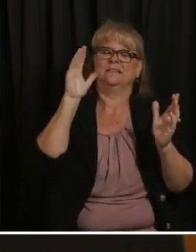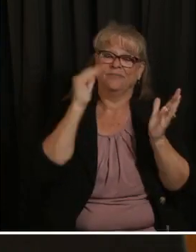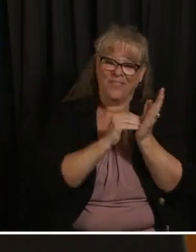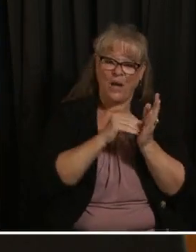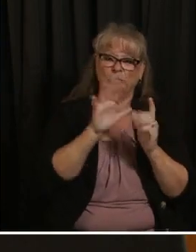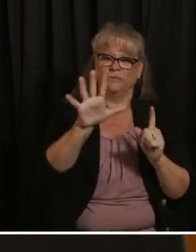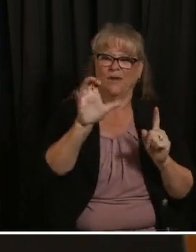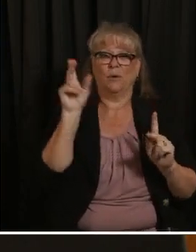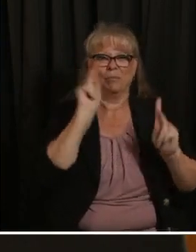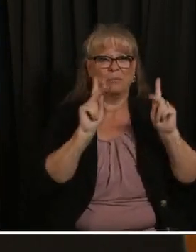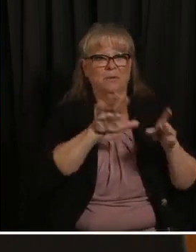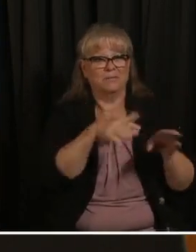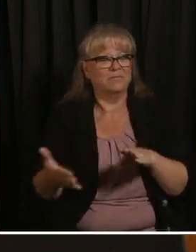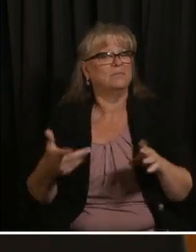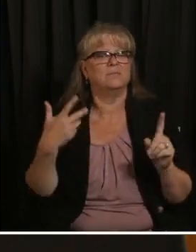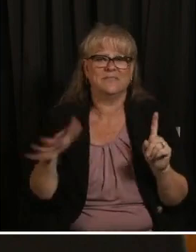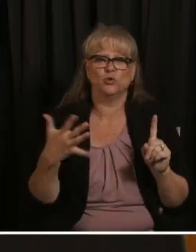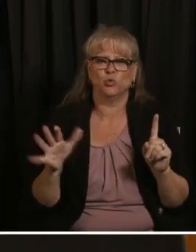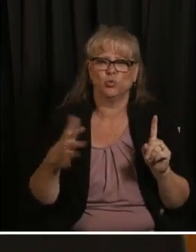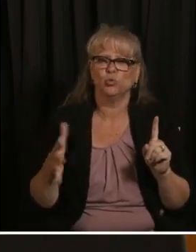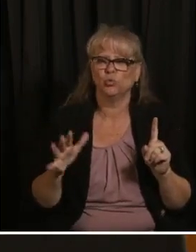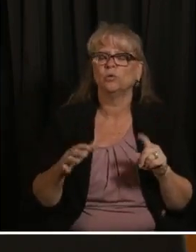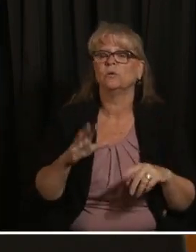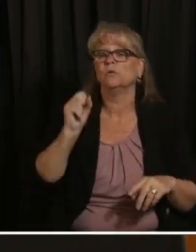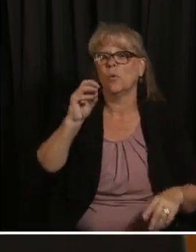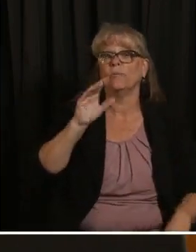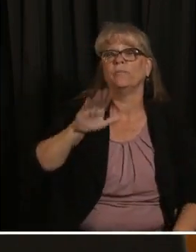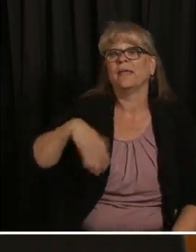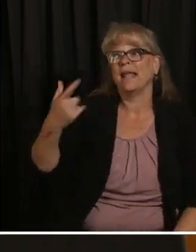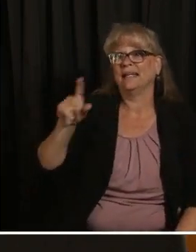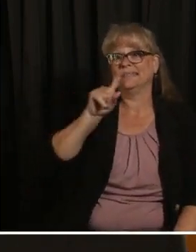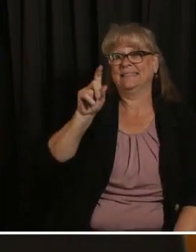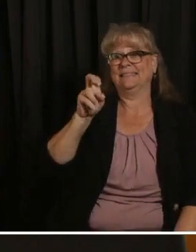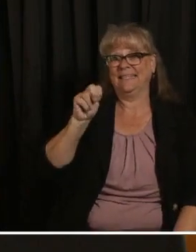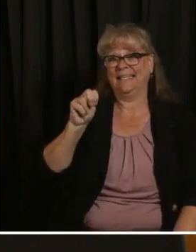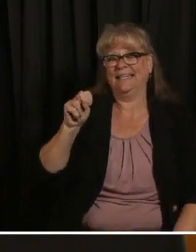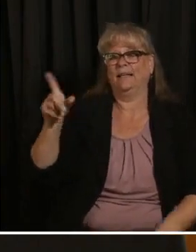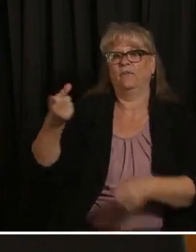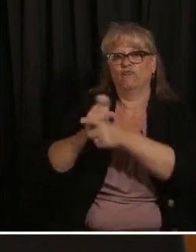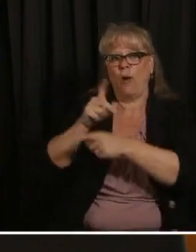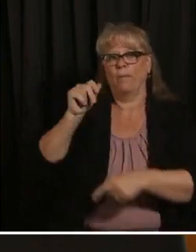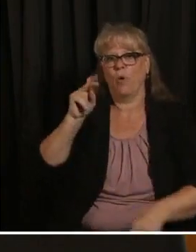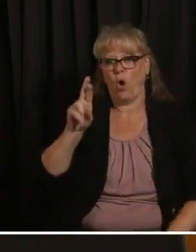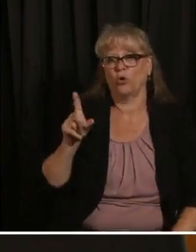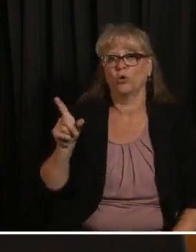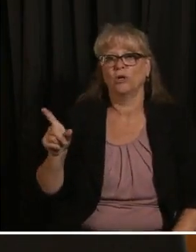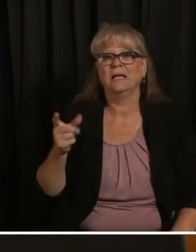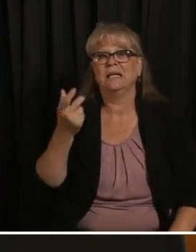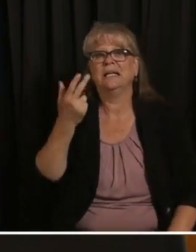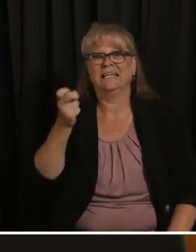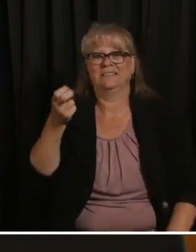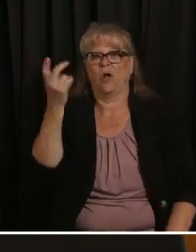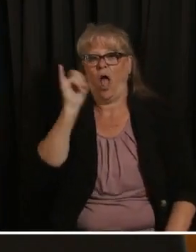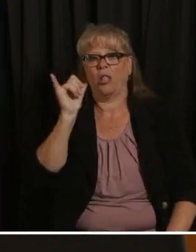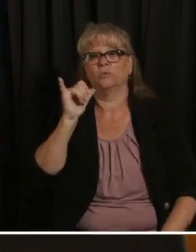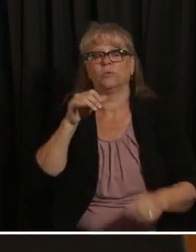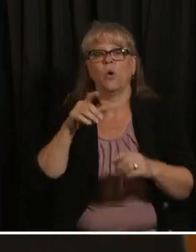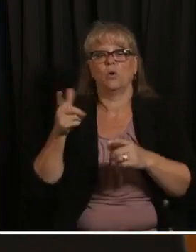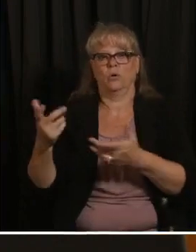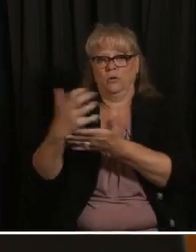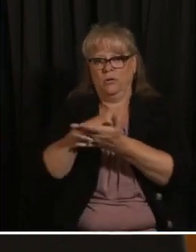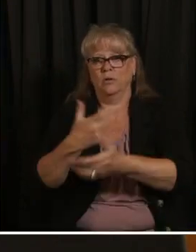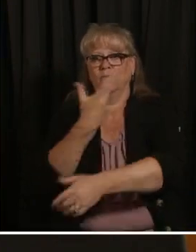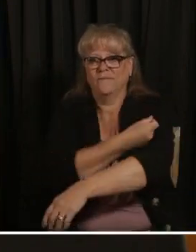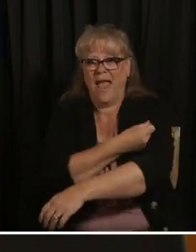is Zen from Parker uh Zen like so many students did his part got vaccinated uh in part so he would be able to tour